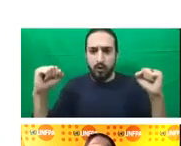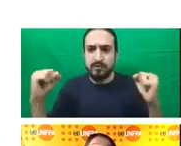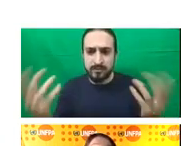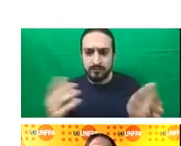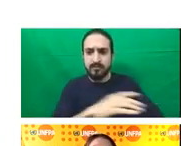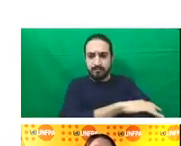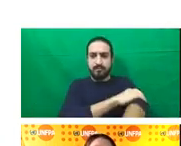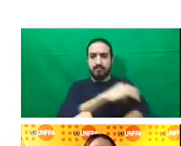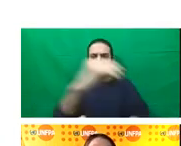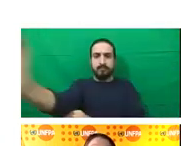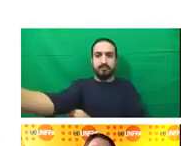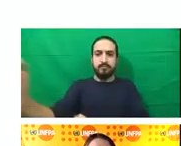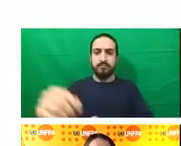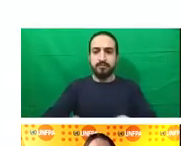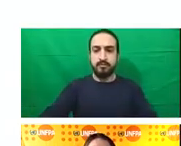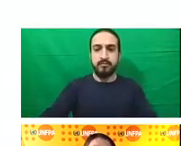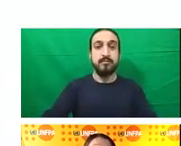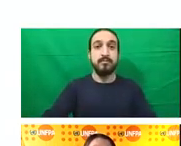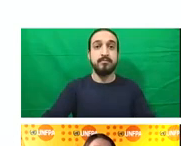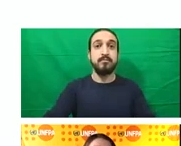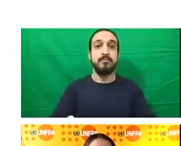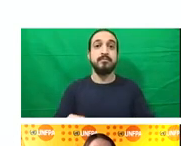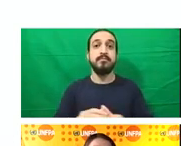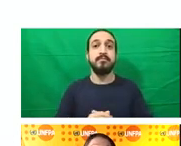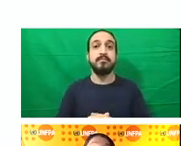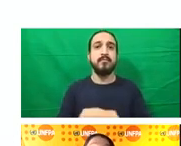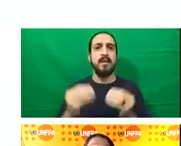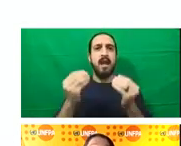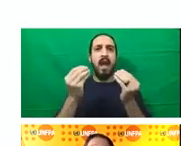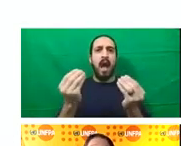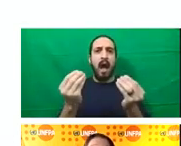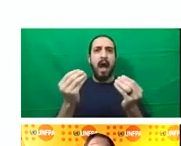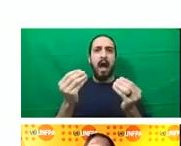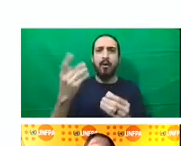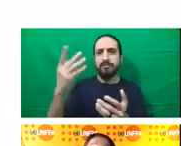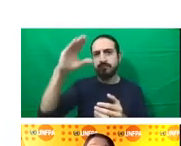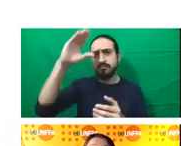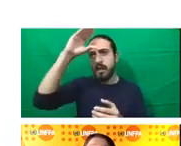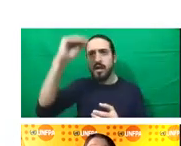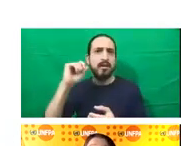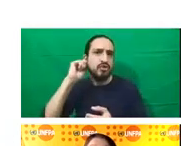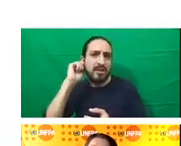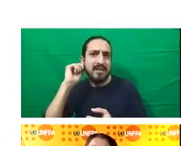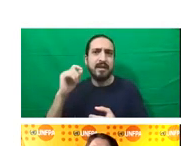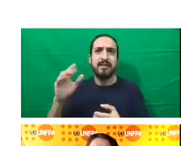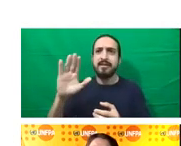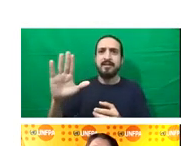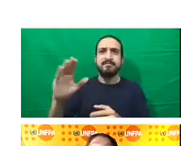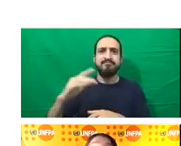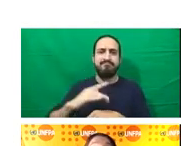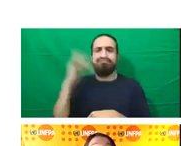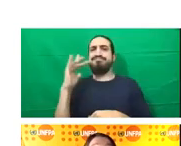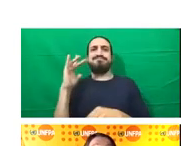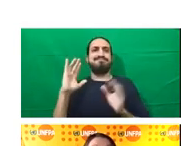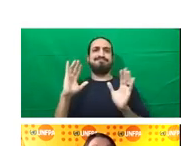gender-sensitive climate adaptation have been articulated and what is the result in terms of the health sector.